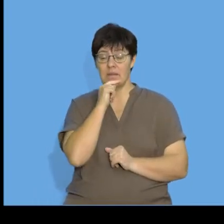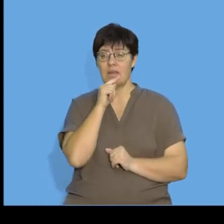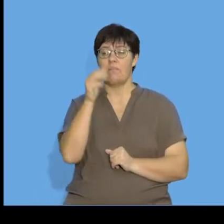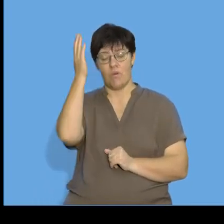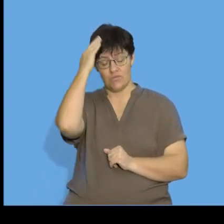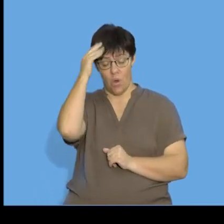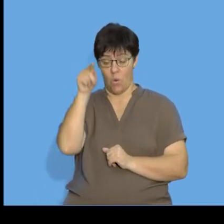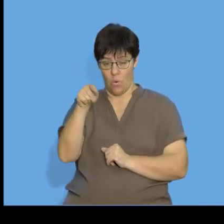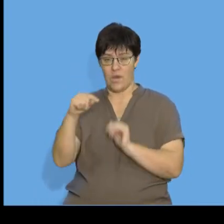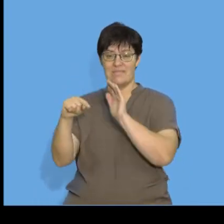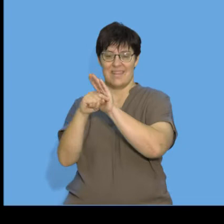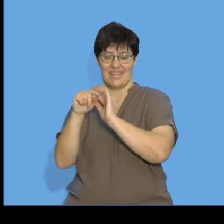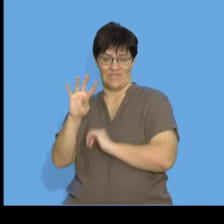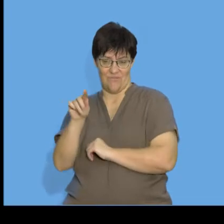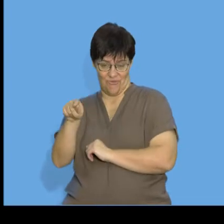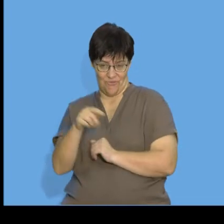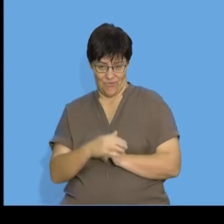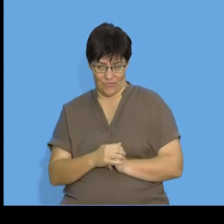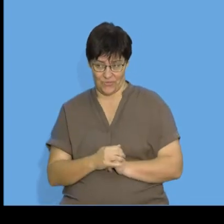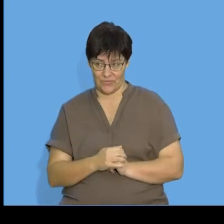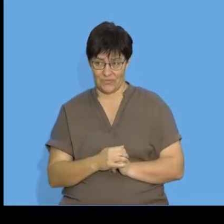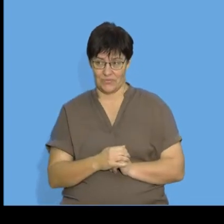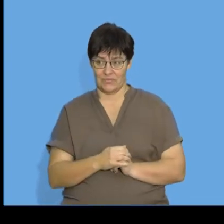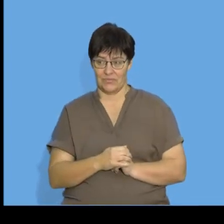difference, but I know that this has a negative value.